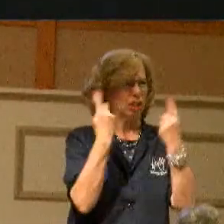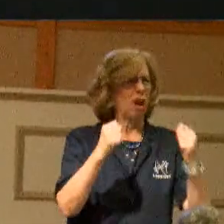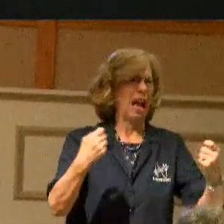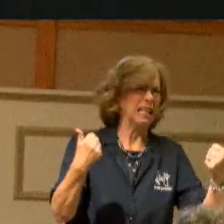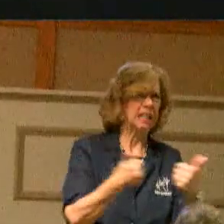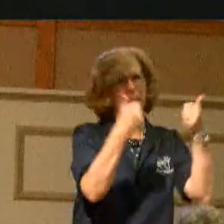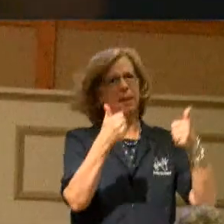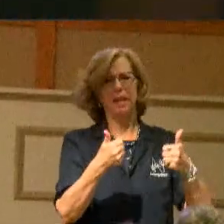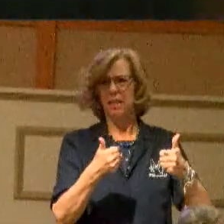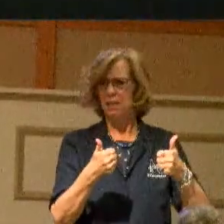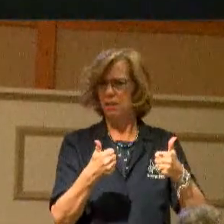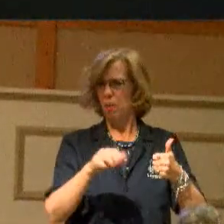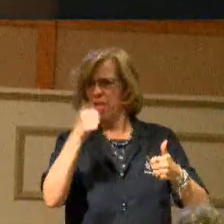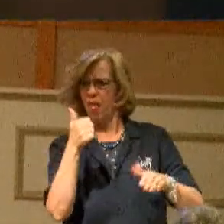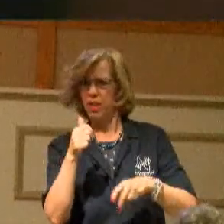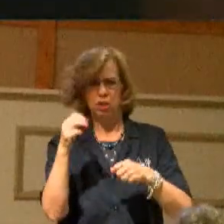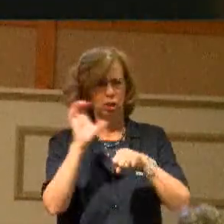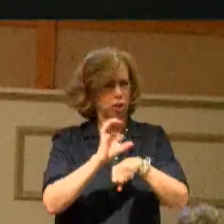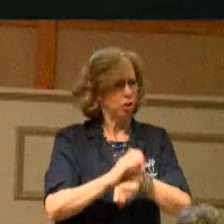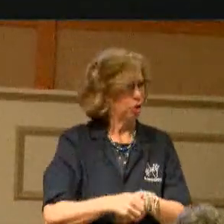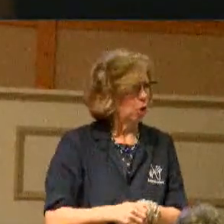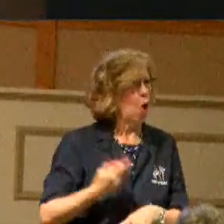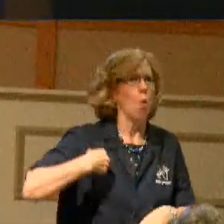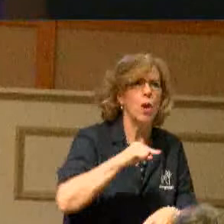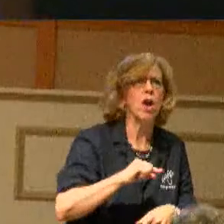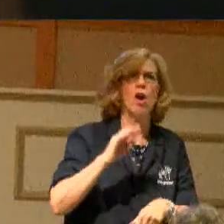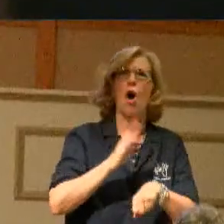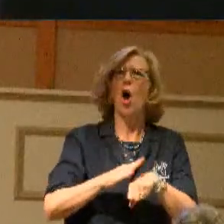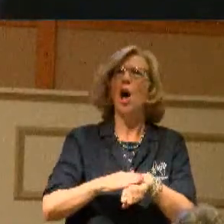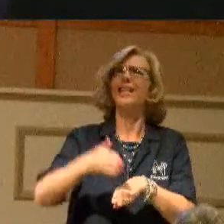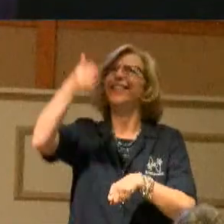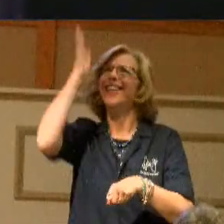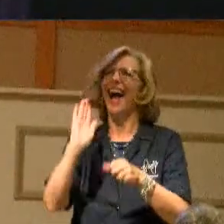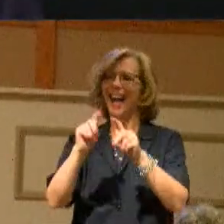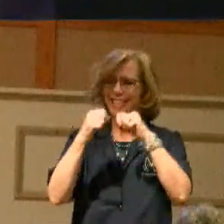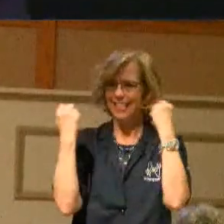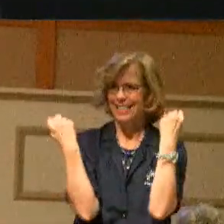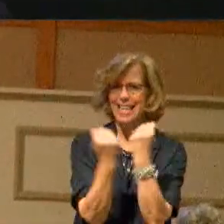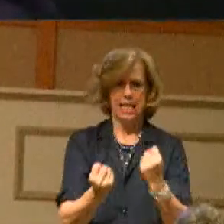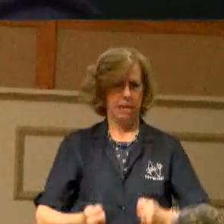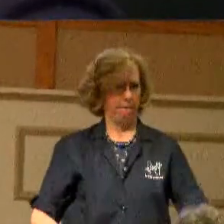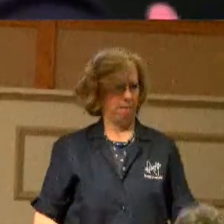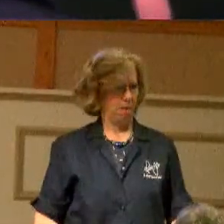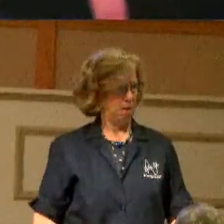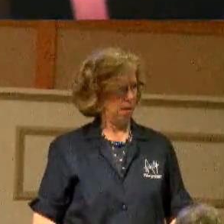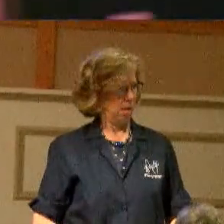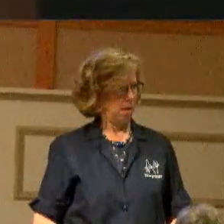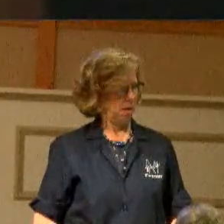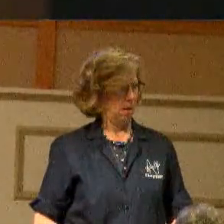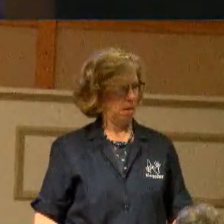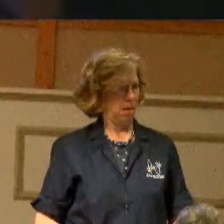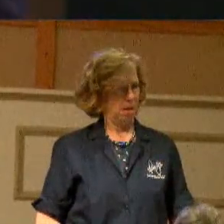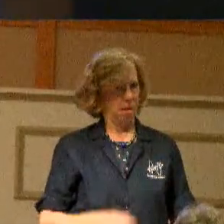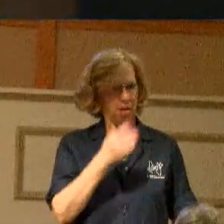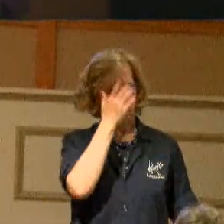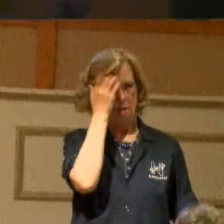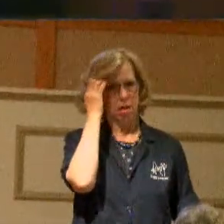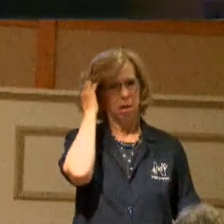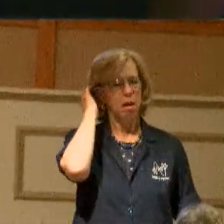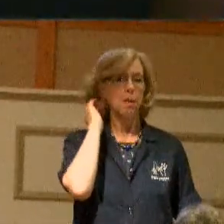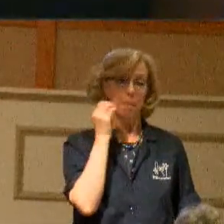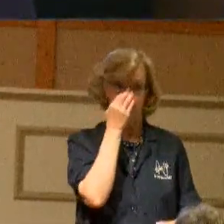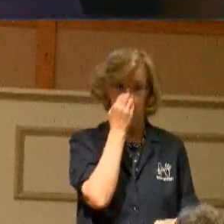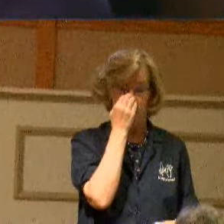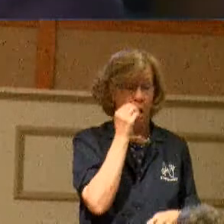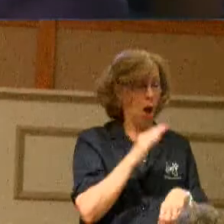We're on God's team. We're on God's team. And this is one division. You know, football team,